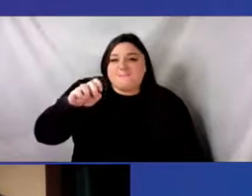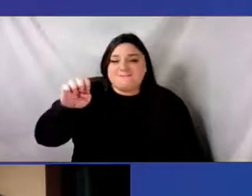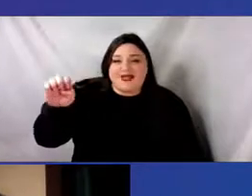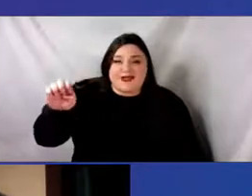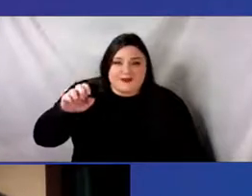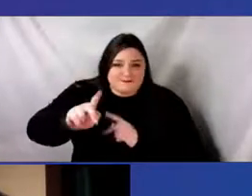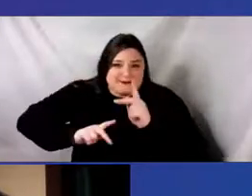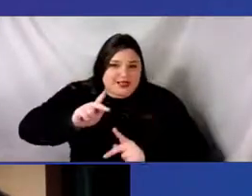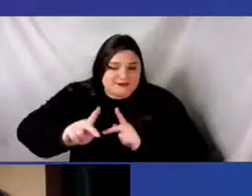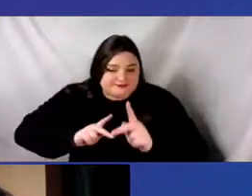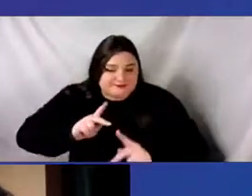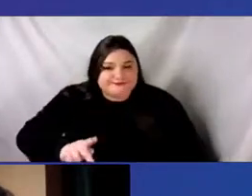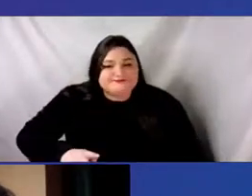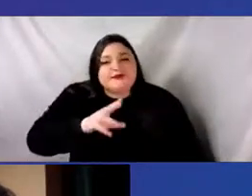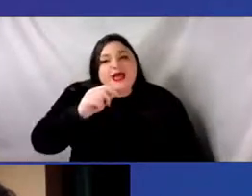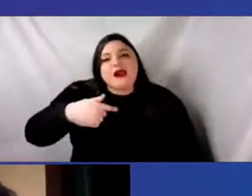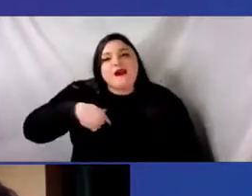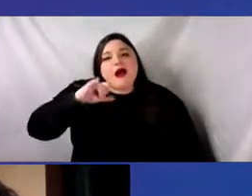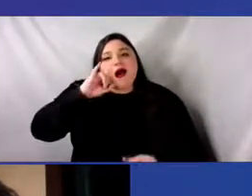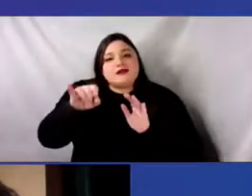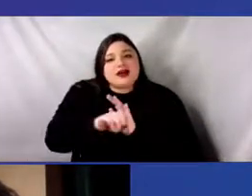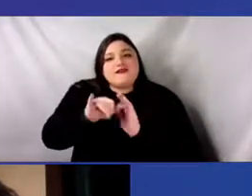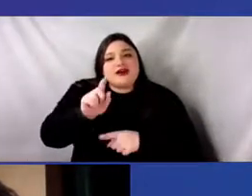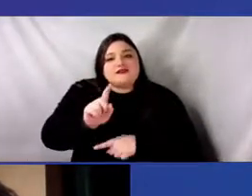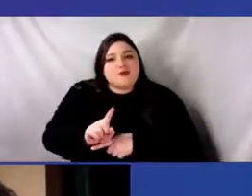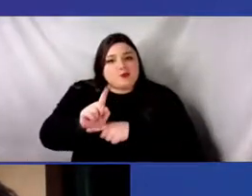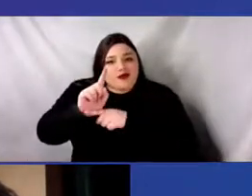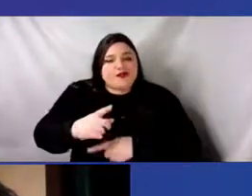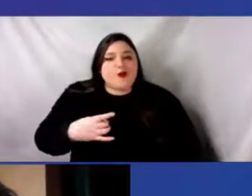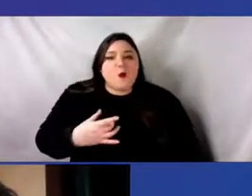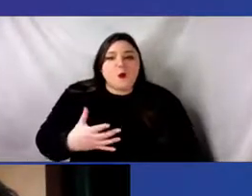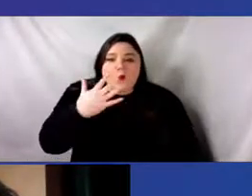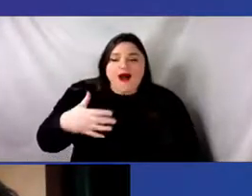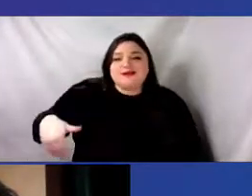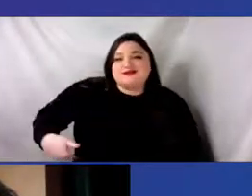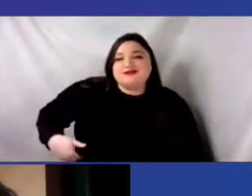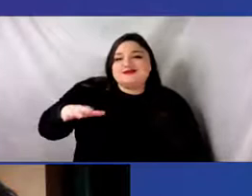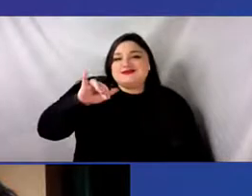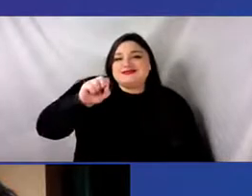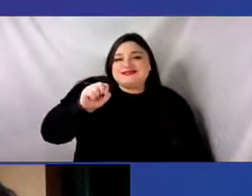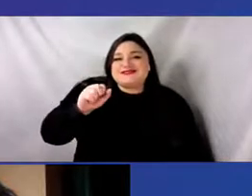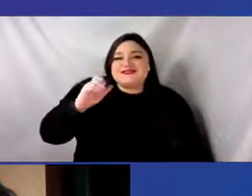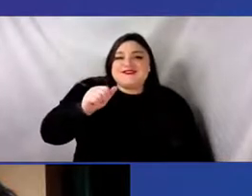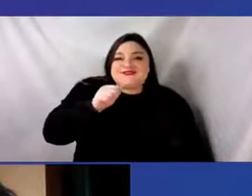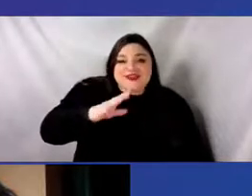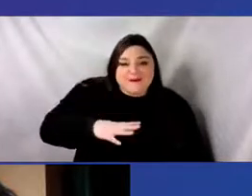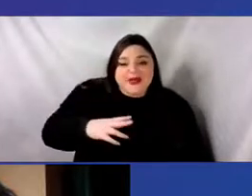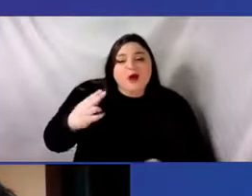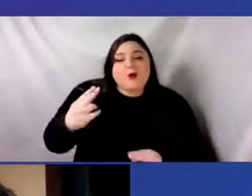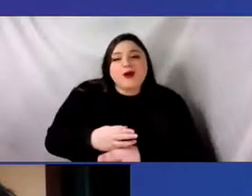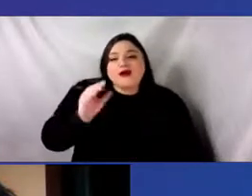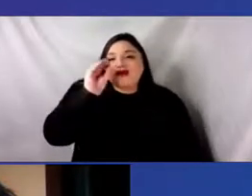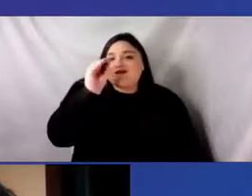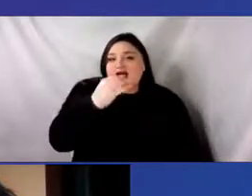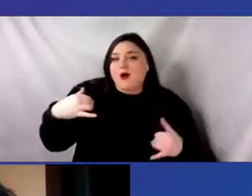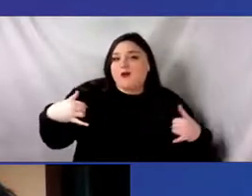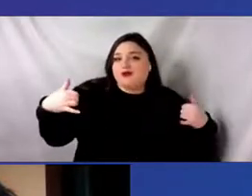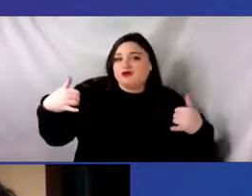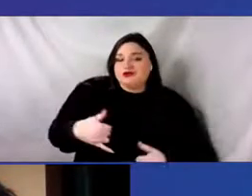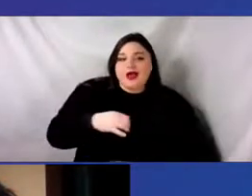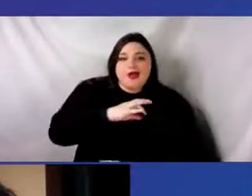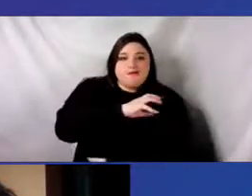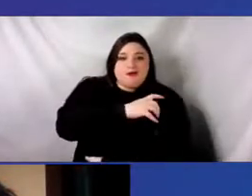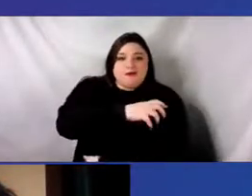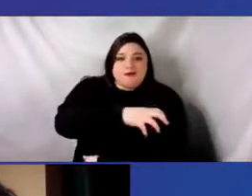identify as a privileged white cis female, and I'm wearing a floral jacket with pink and yellow flowers with dark